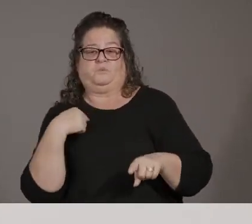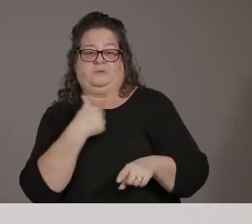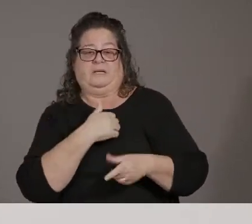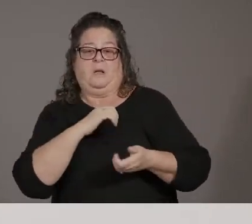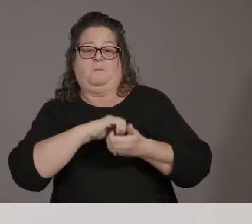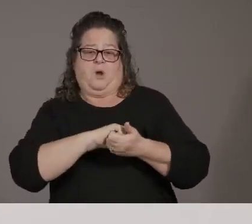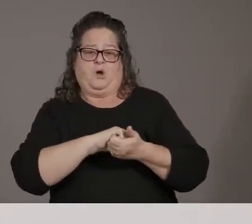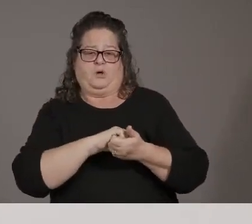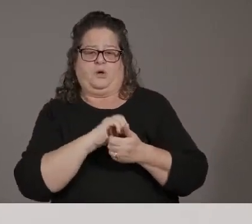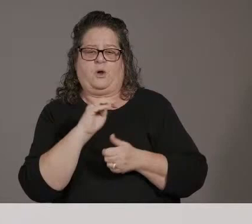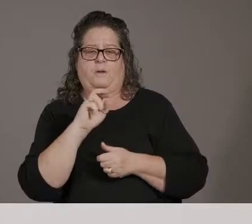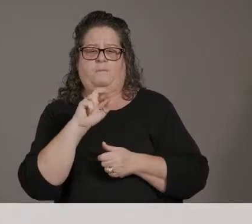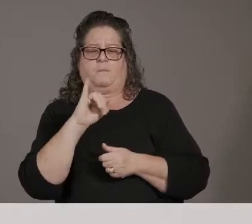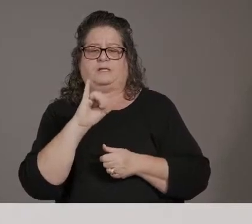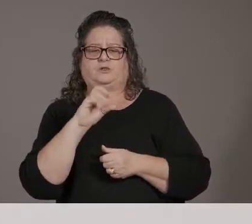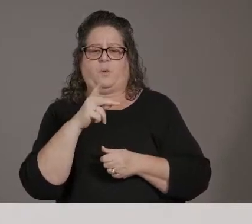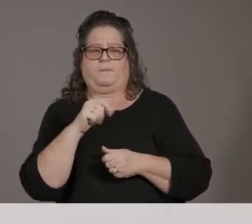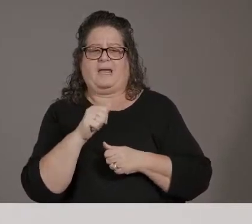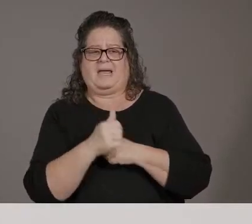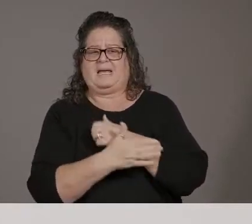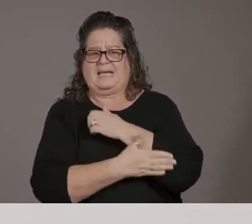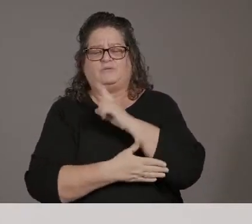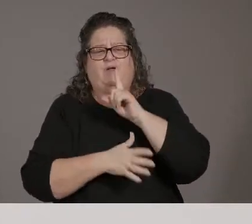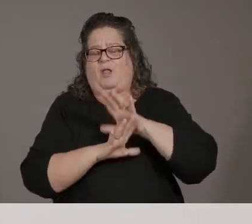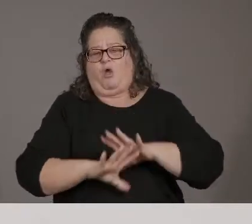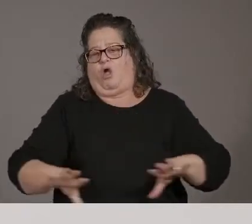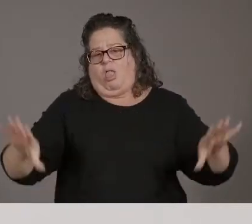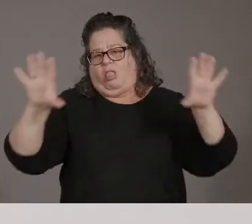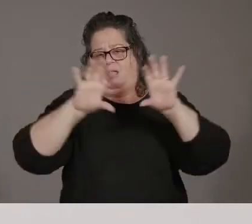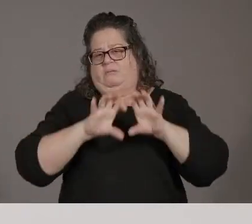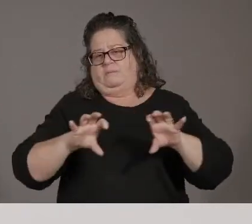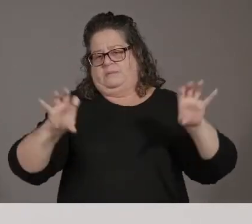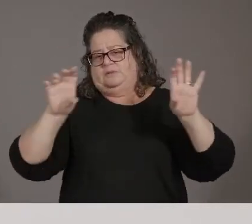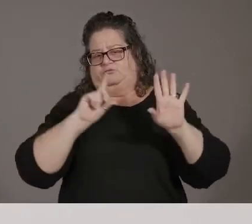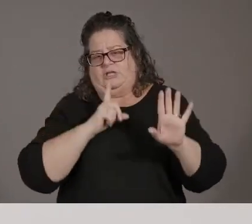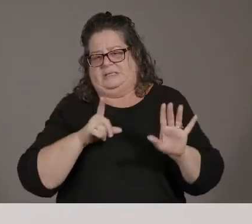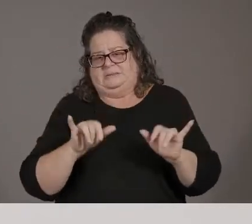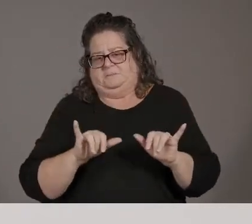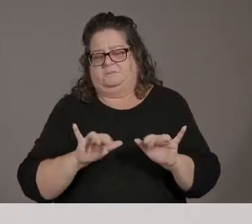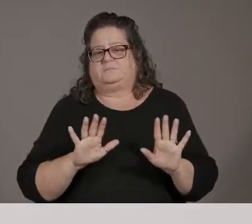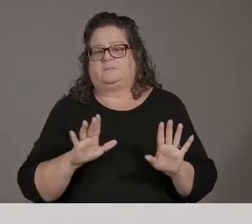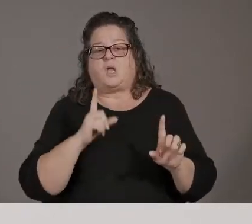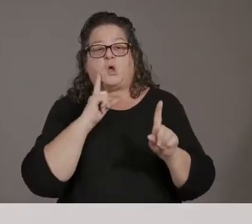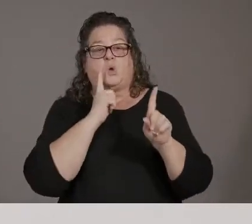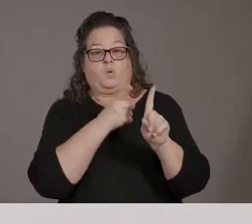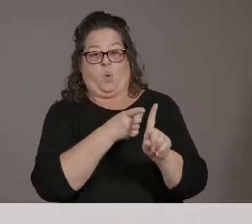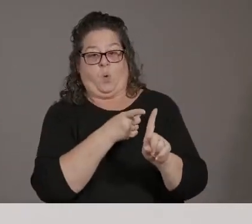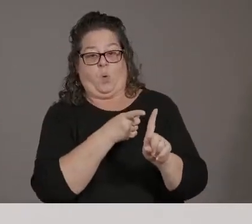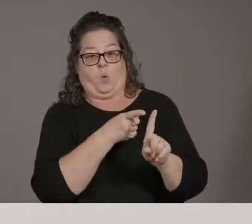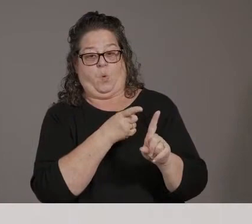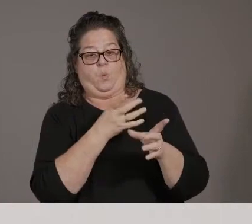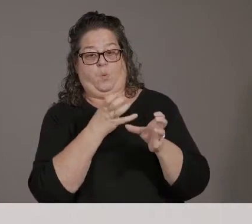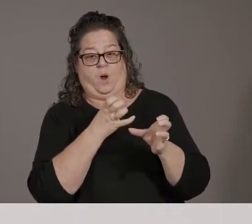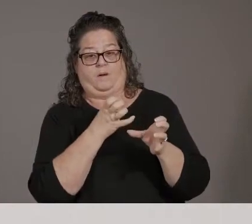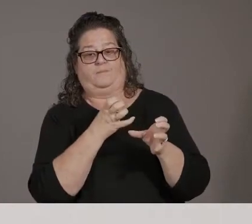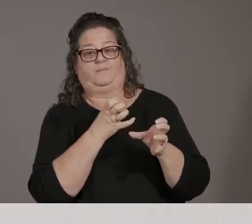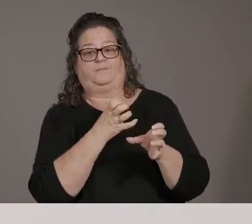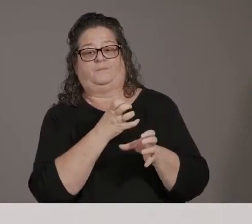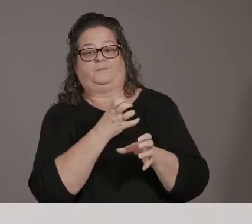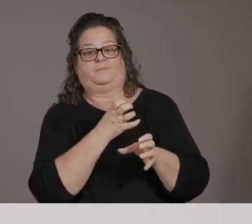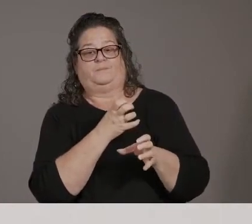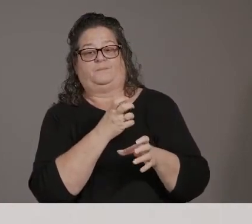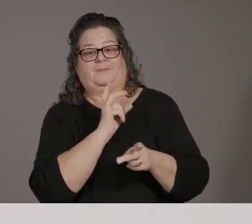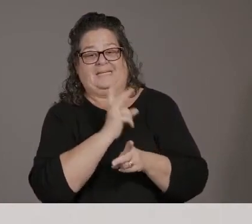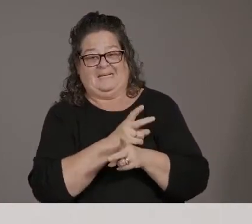what we are looking to help with is to keep some of those mass vaccination sites while they're still a